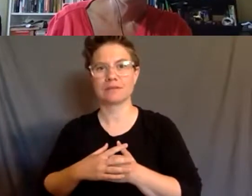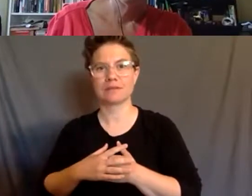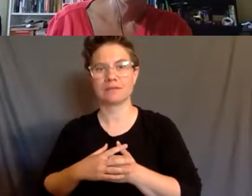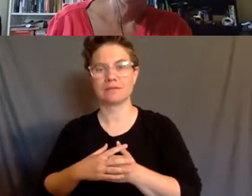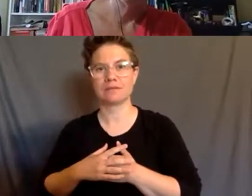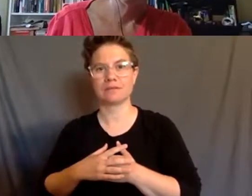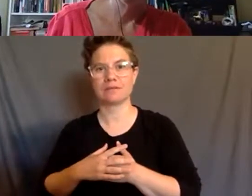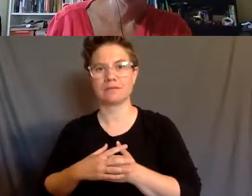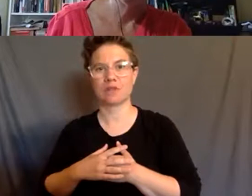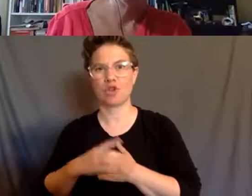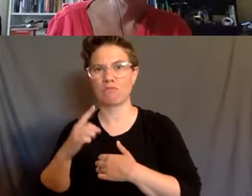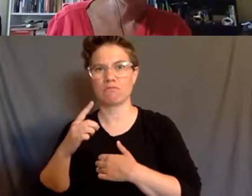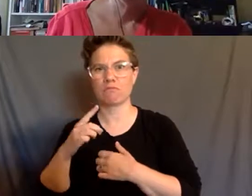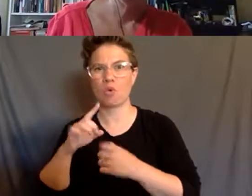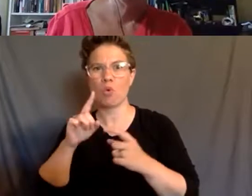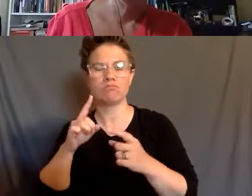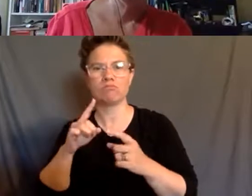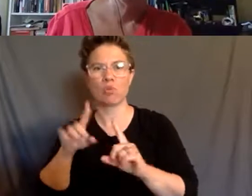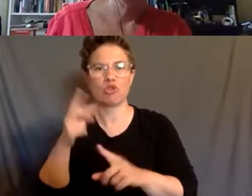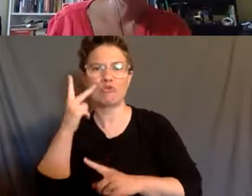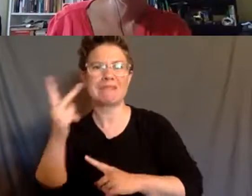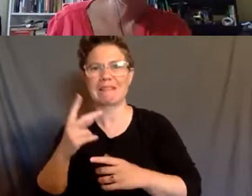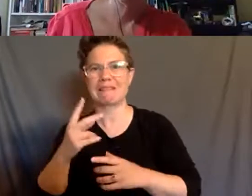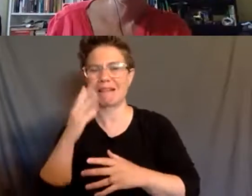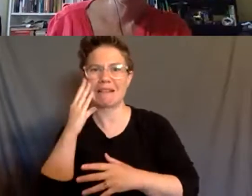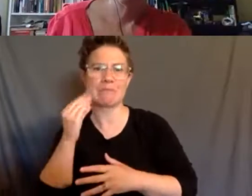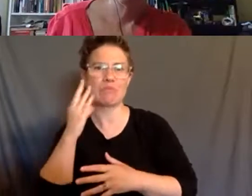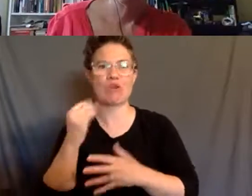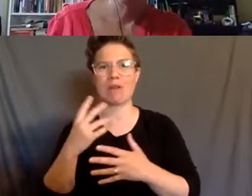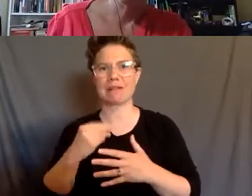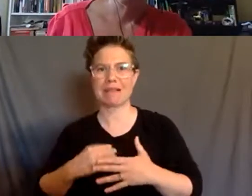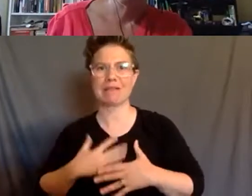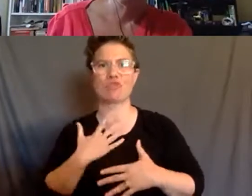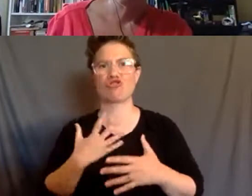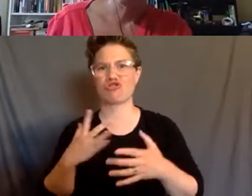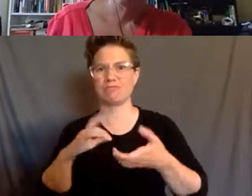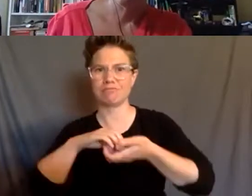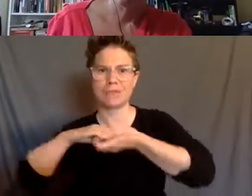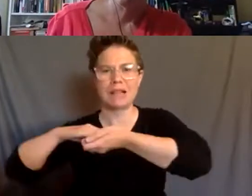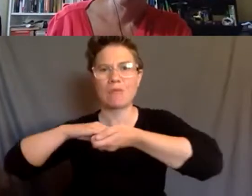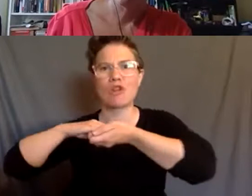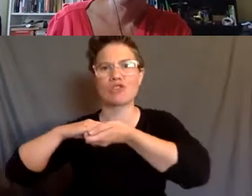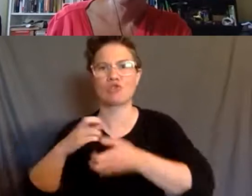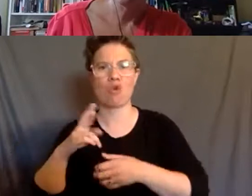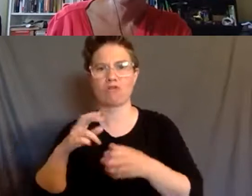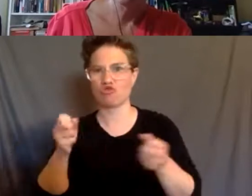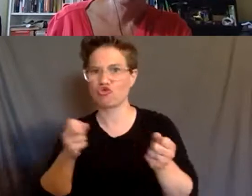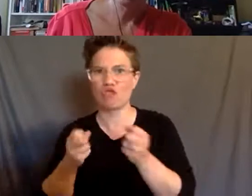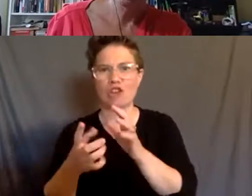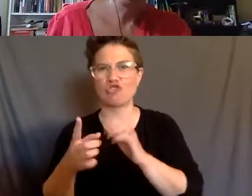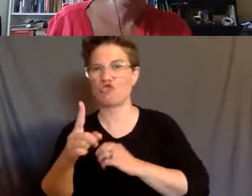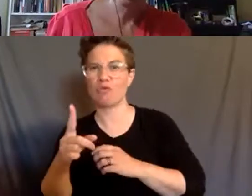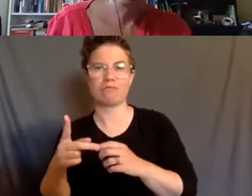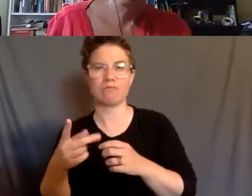coalitional work, or where you see strategy or tactics that feel full of possibility